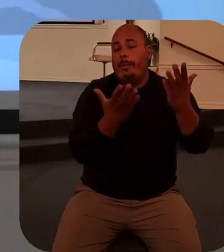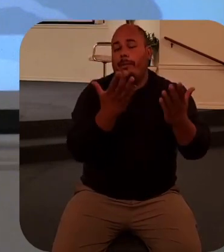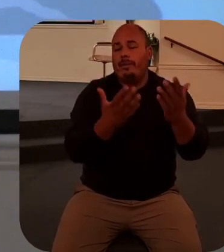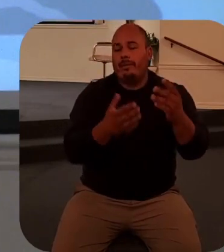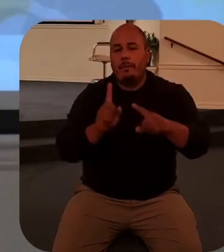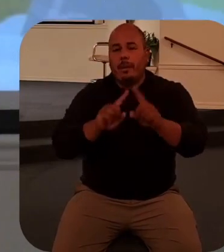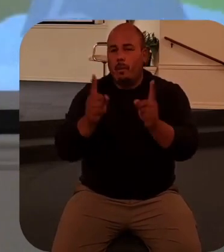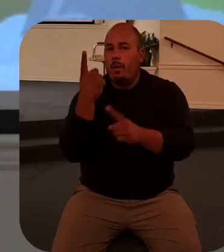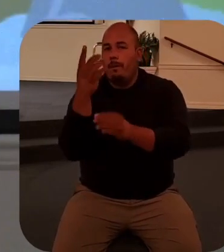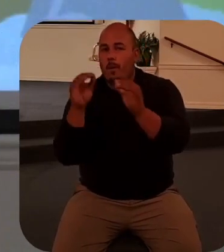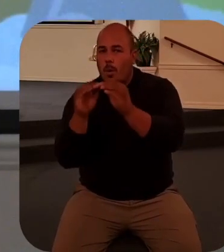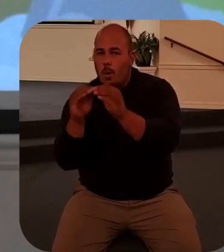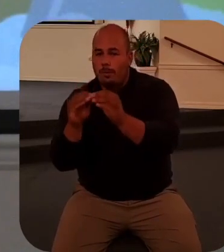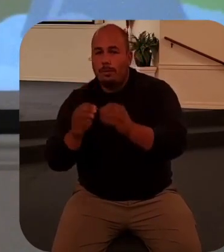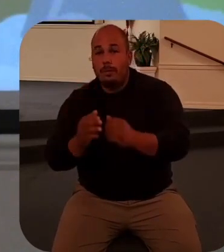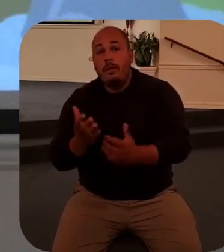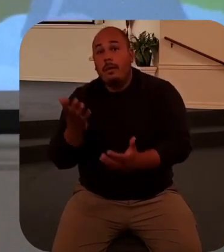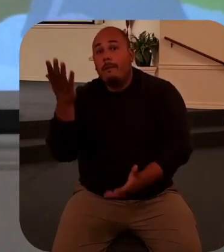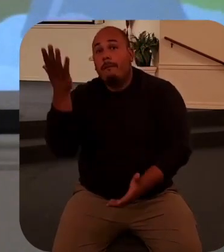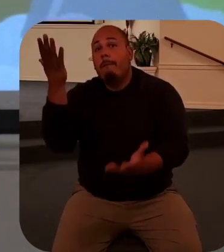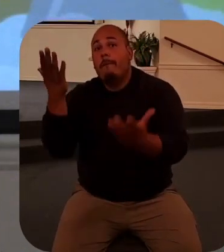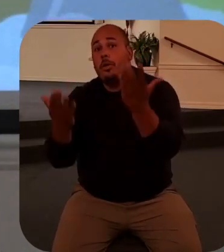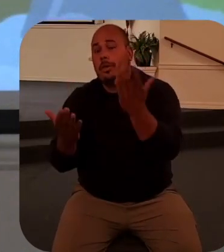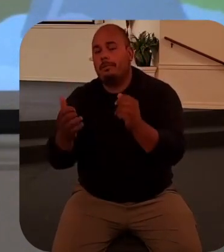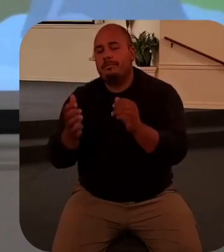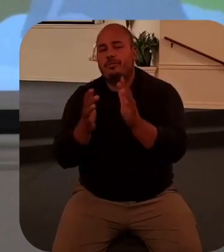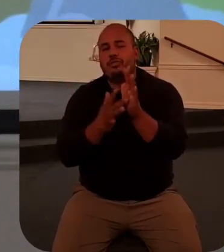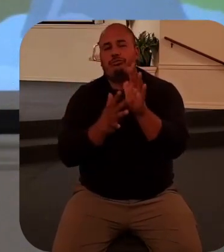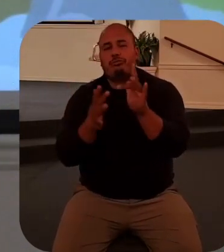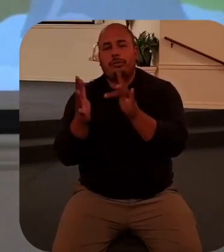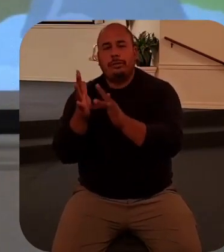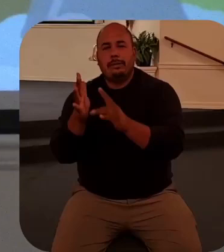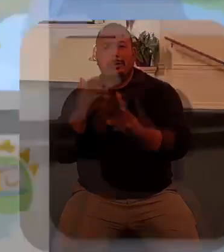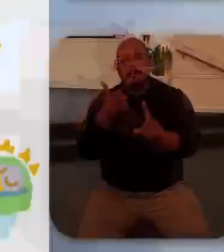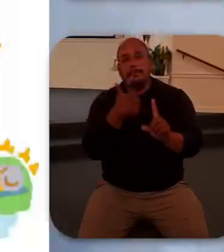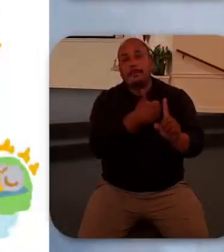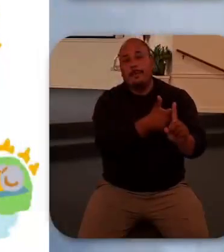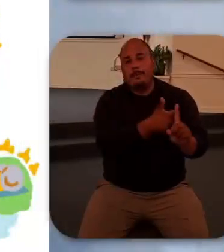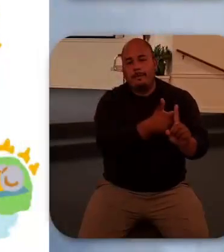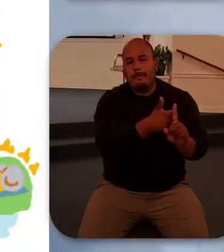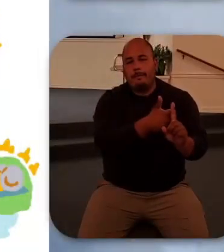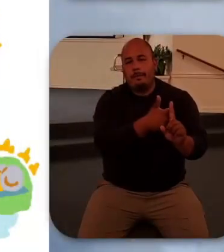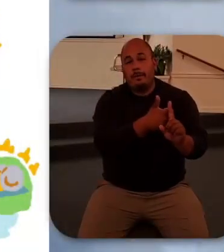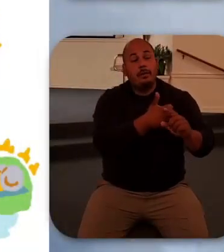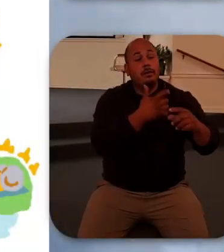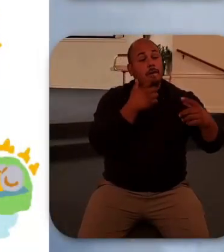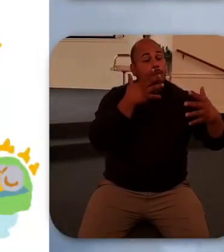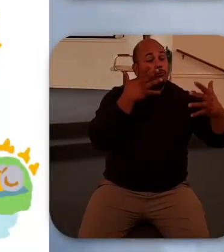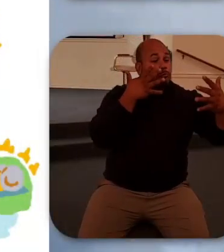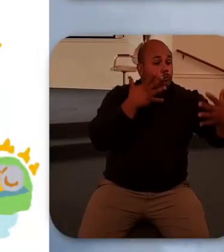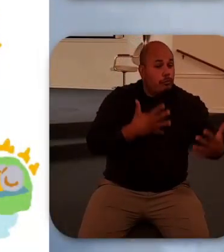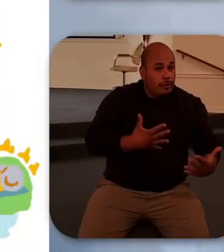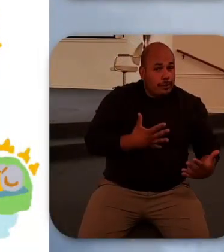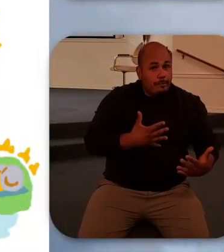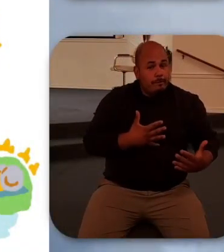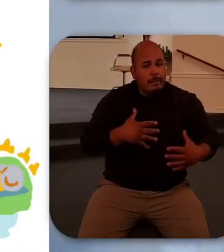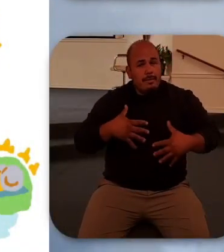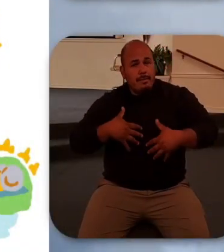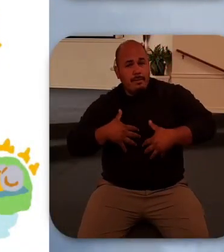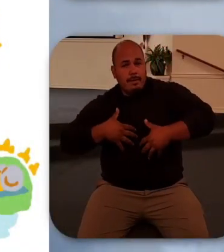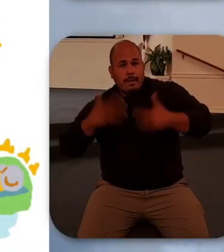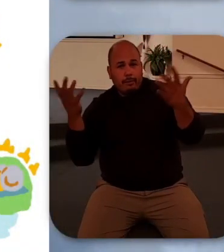perhaps Jesus was grieved and angry over the tragedy